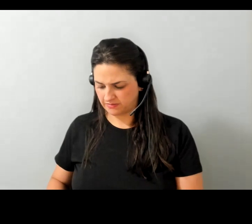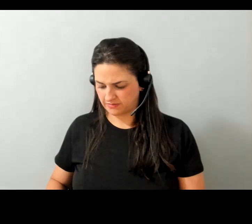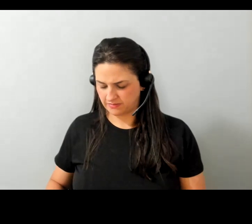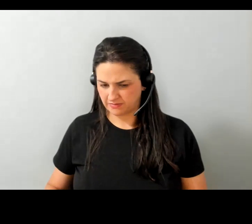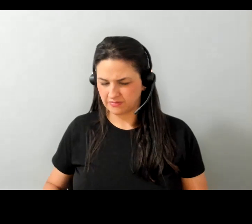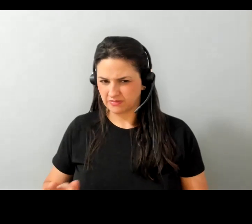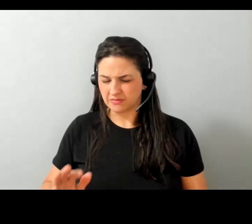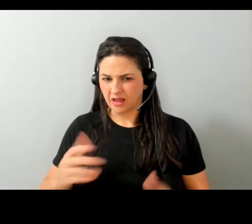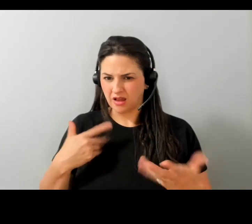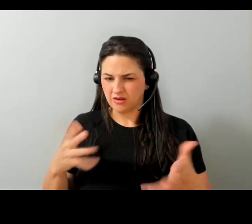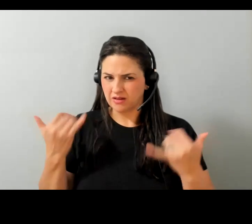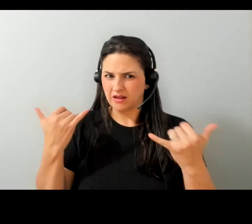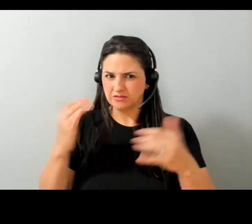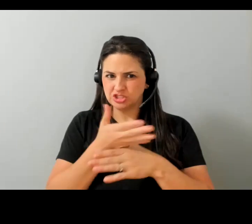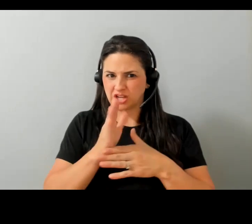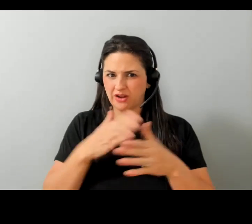i'm sharing my screen